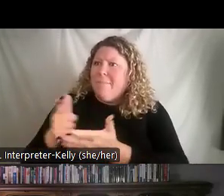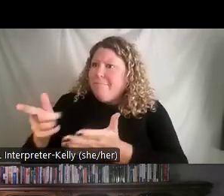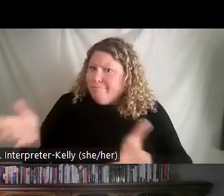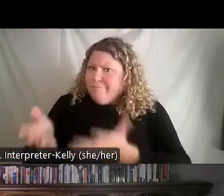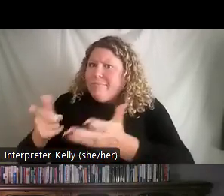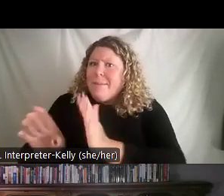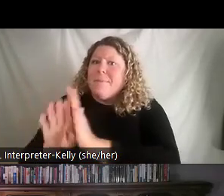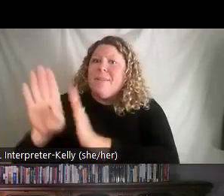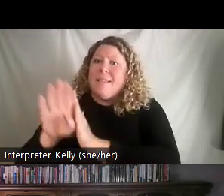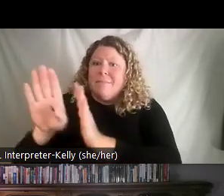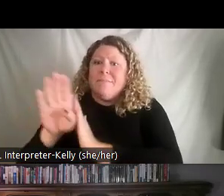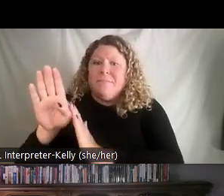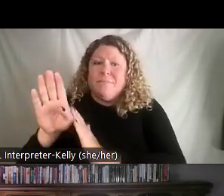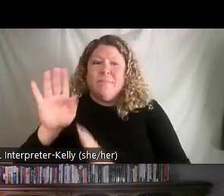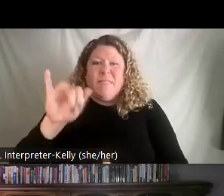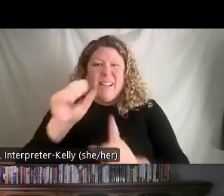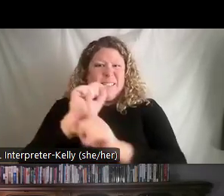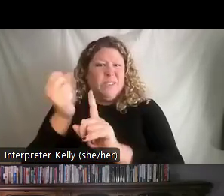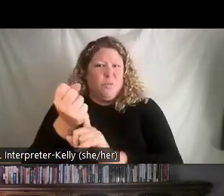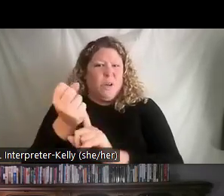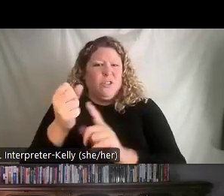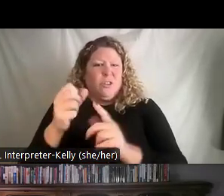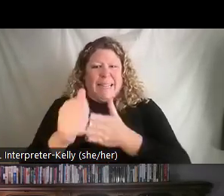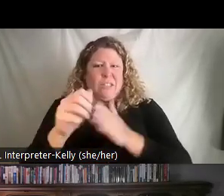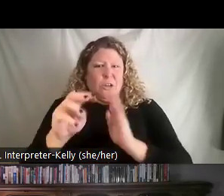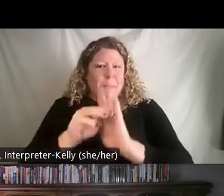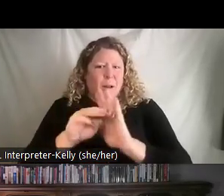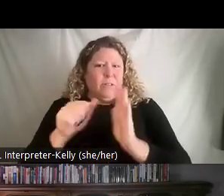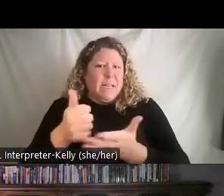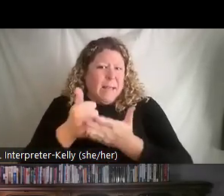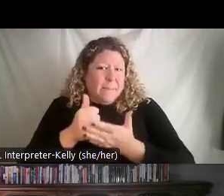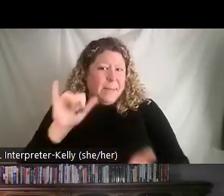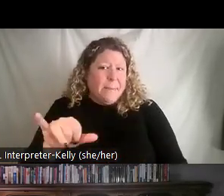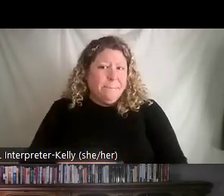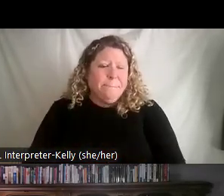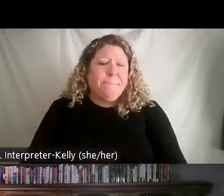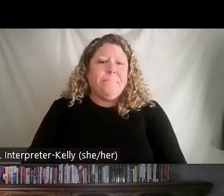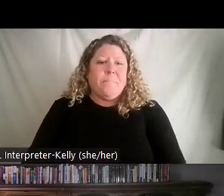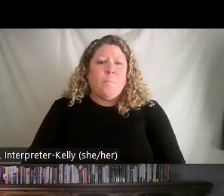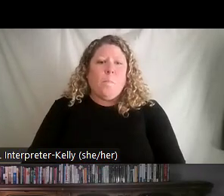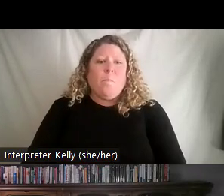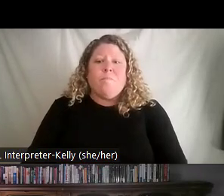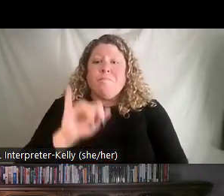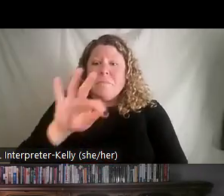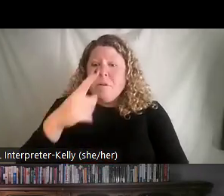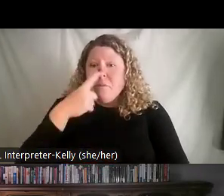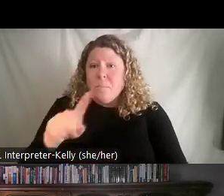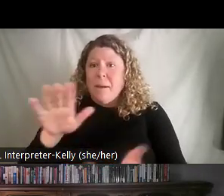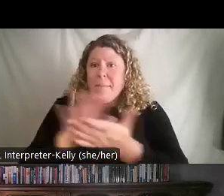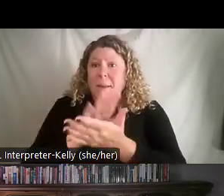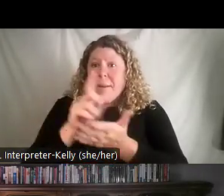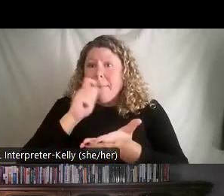I believe situational leadership helps us to do that. So, we're going to do a quick little exercise. If you can take out a pencil and a paper,